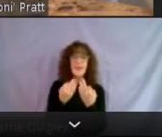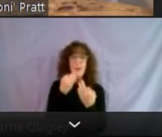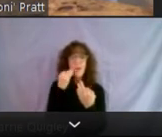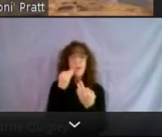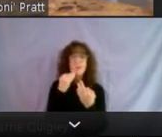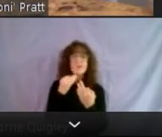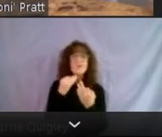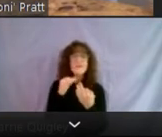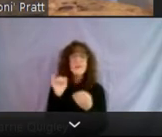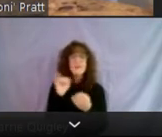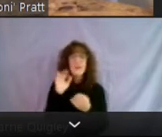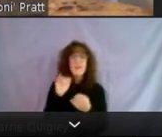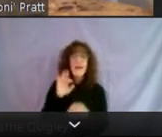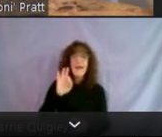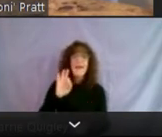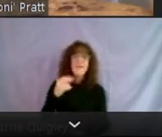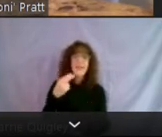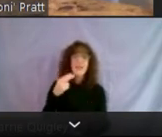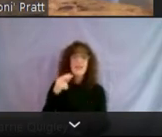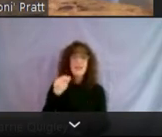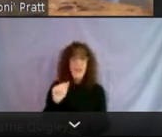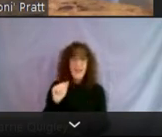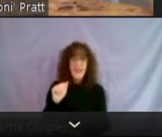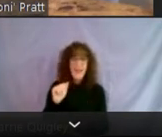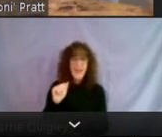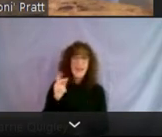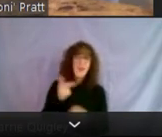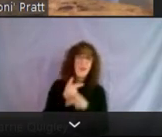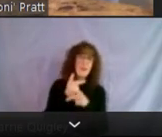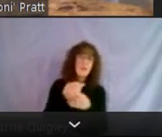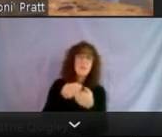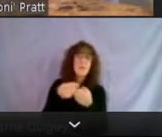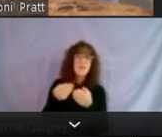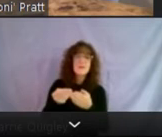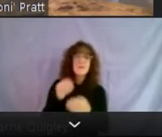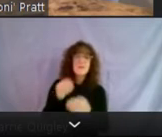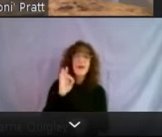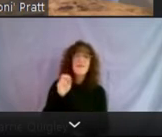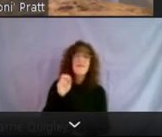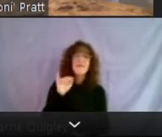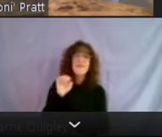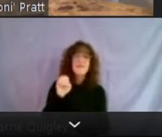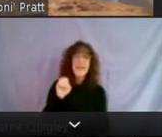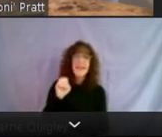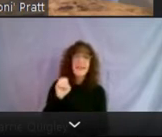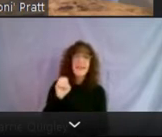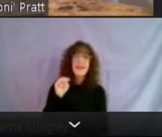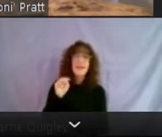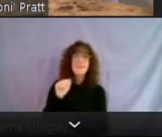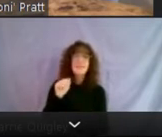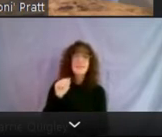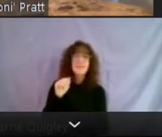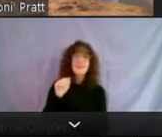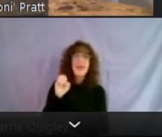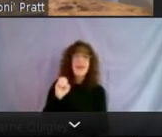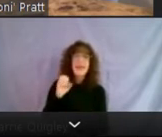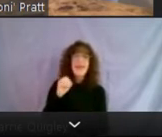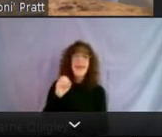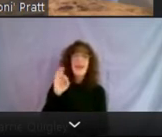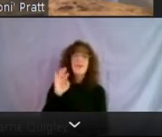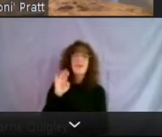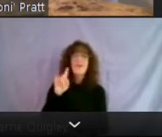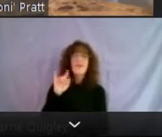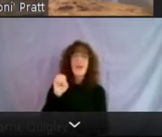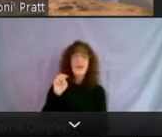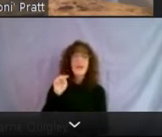FHA, securitized or loans purchased by Fannie and Freddie properties that are supported by, uh, low income